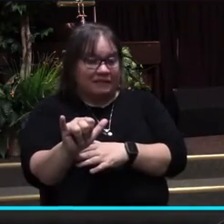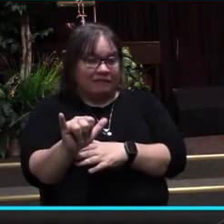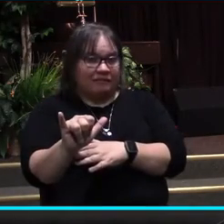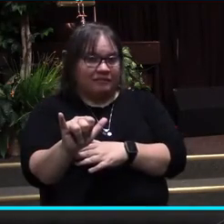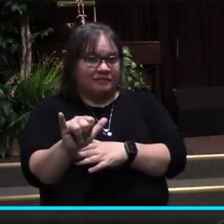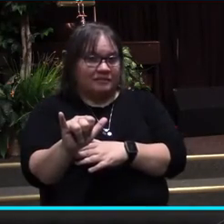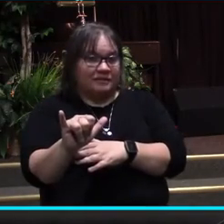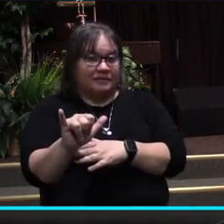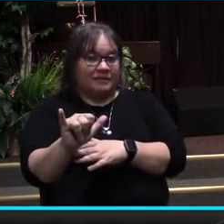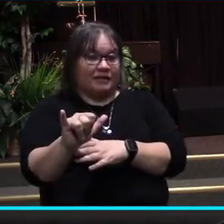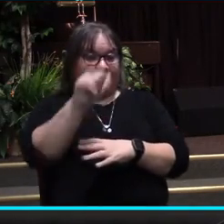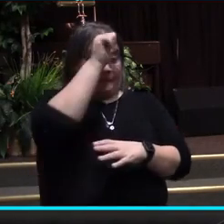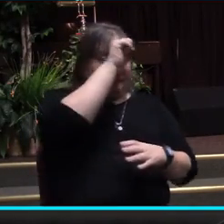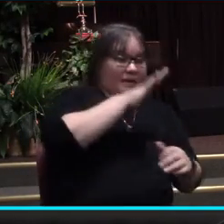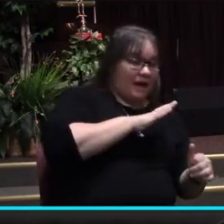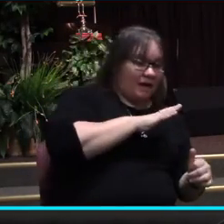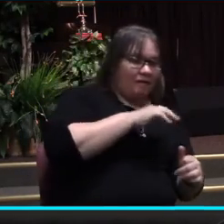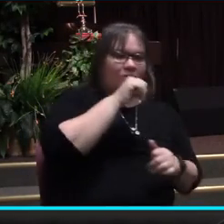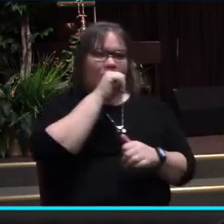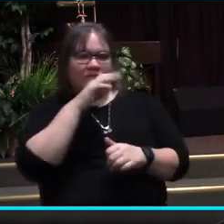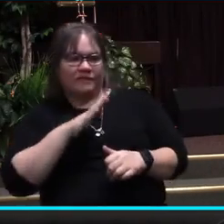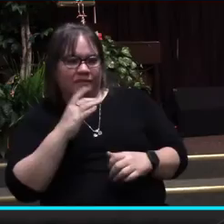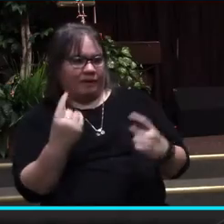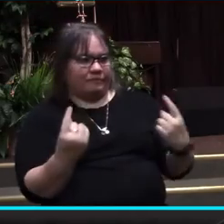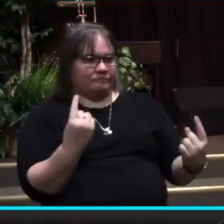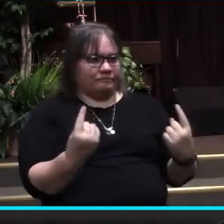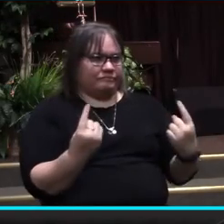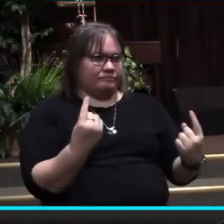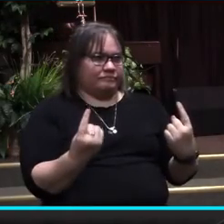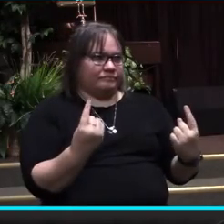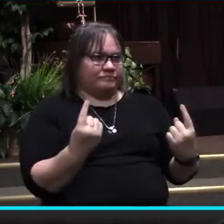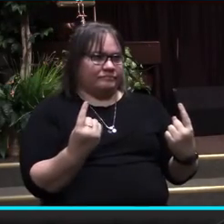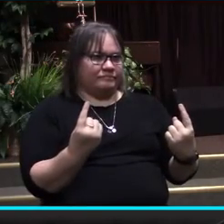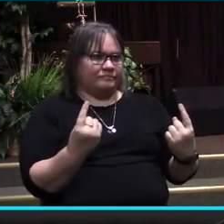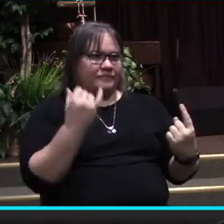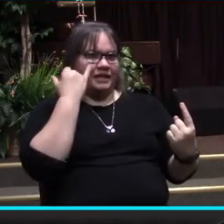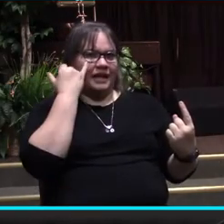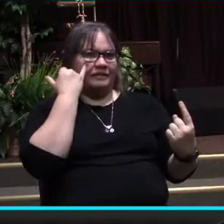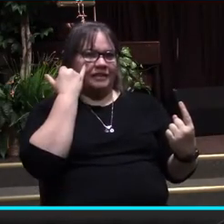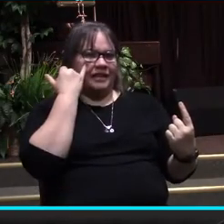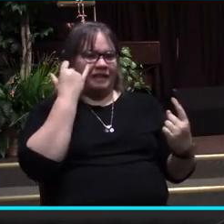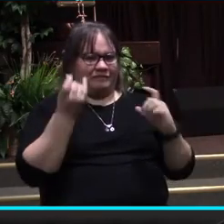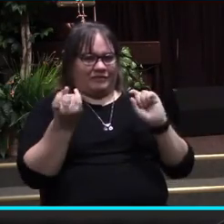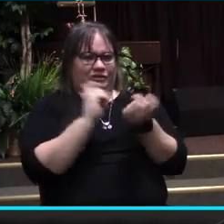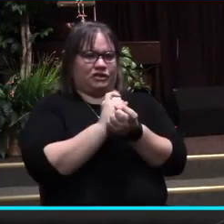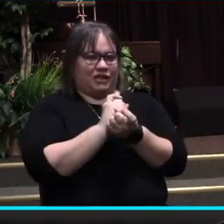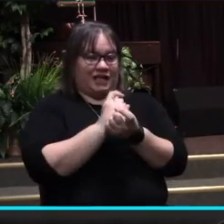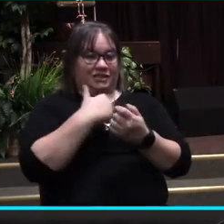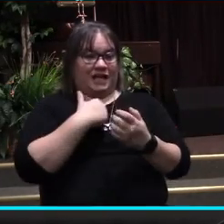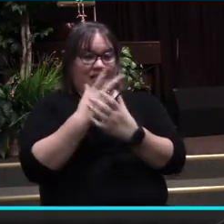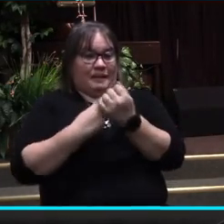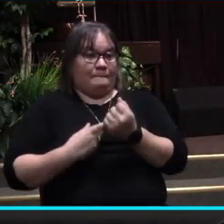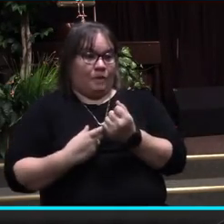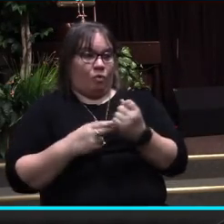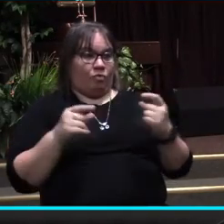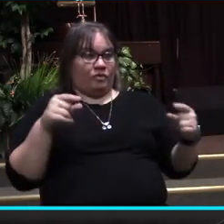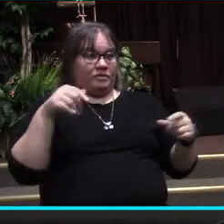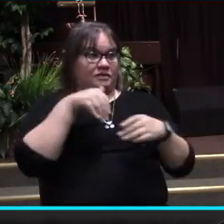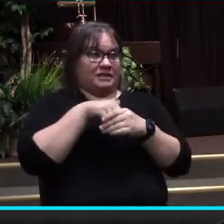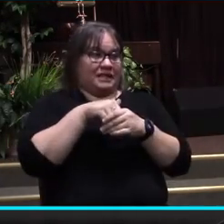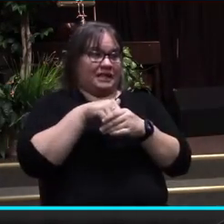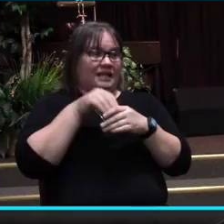either male or female. Even if there is a mutation that has both organs in their